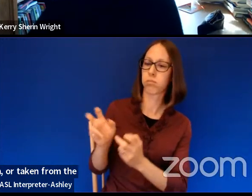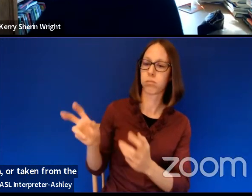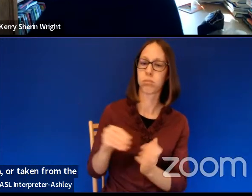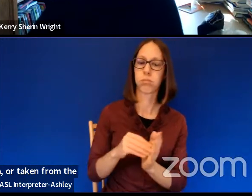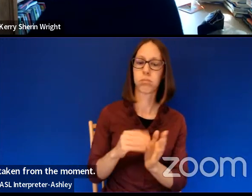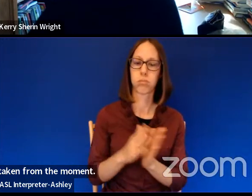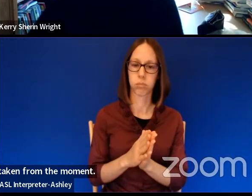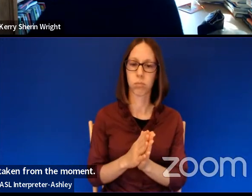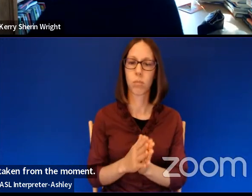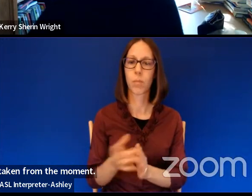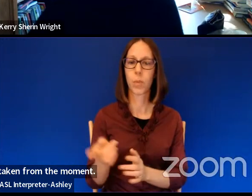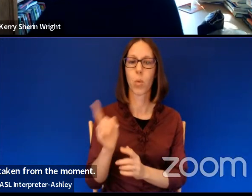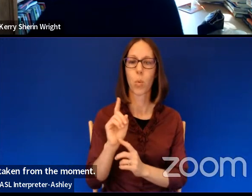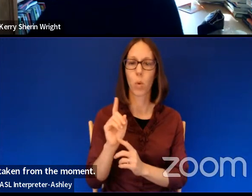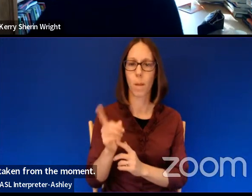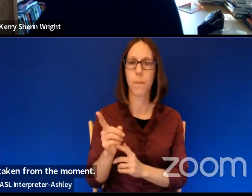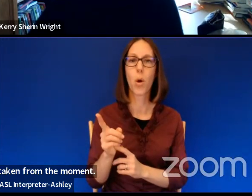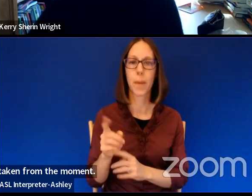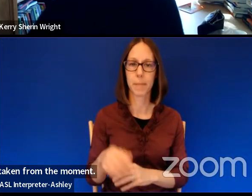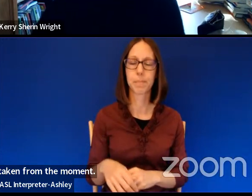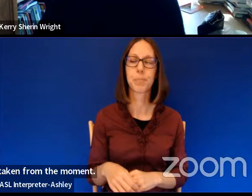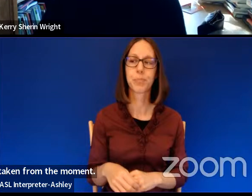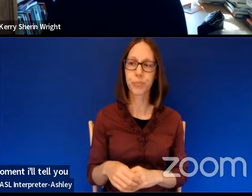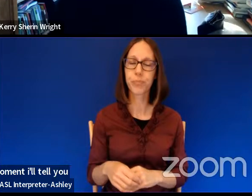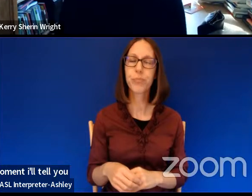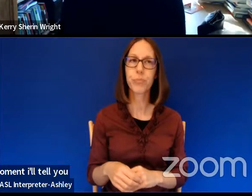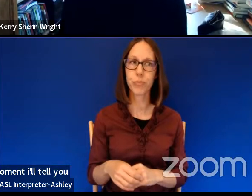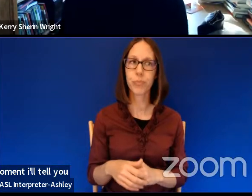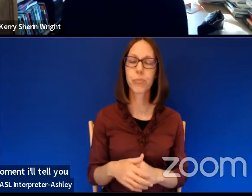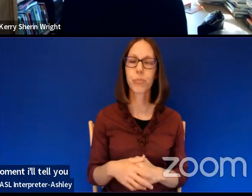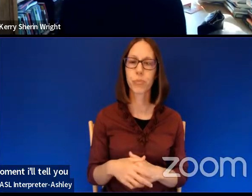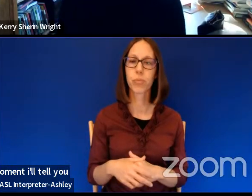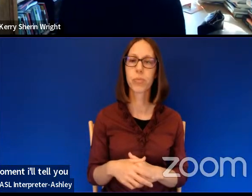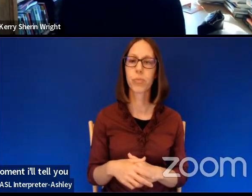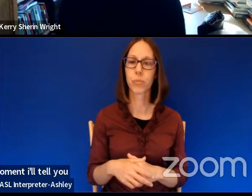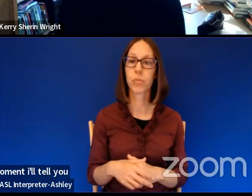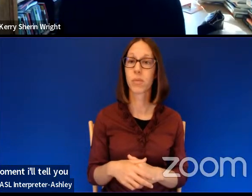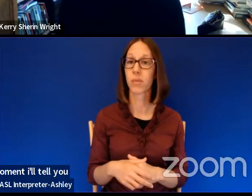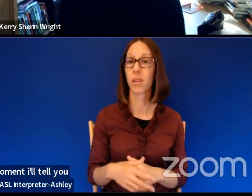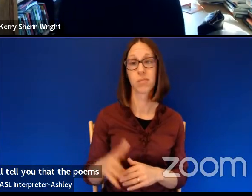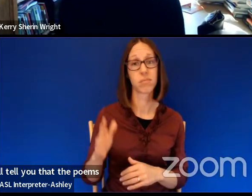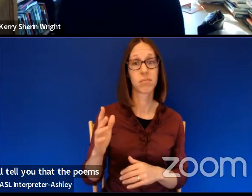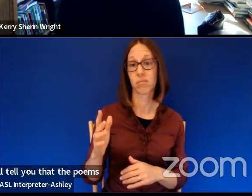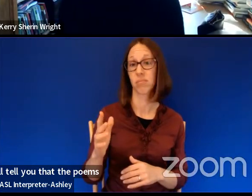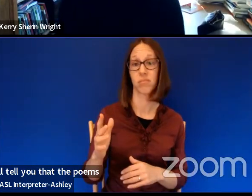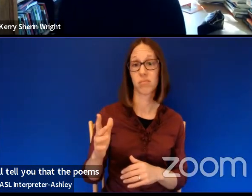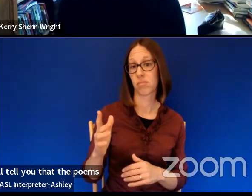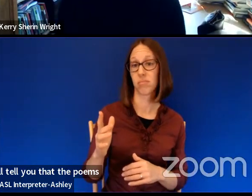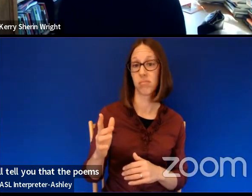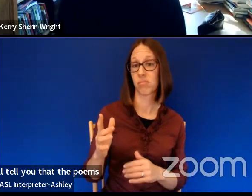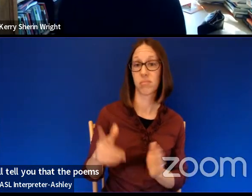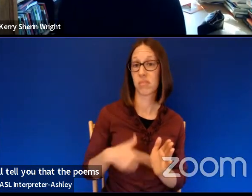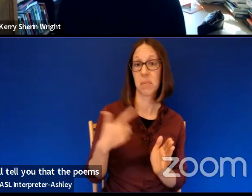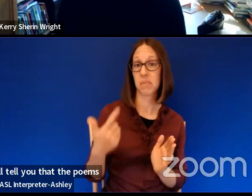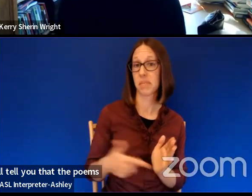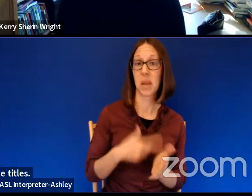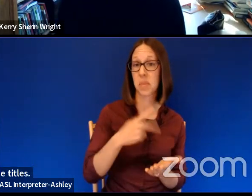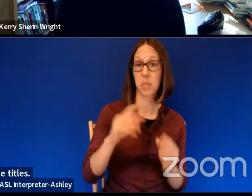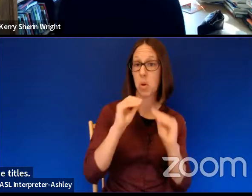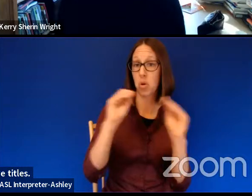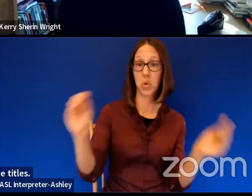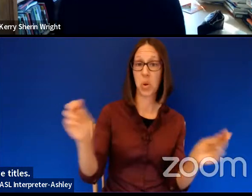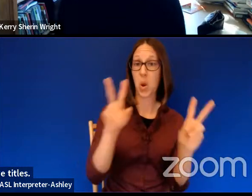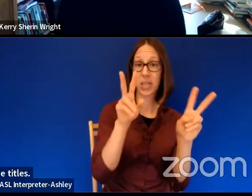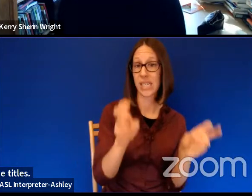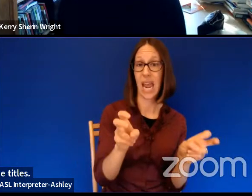and there was a moment I'll tell you, uh, that the poems didn't have titles. They were just all like floating stones.